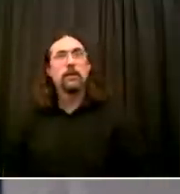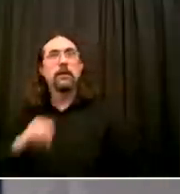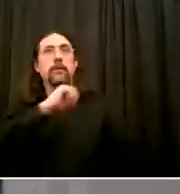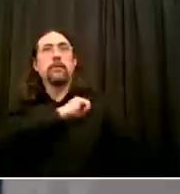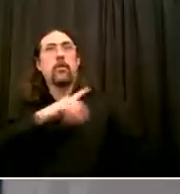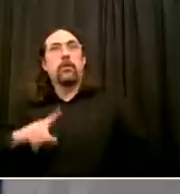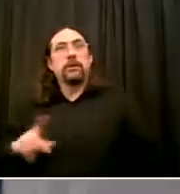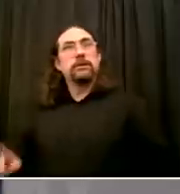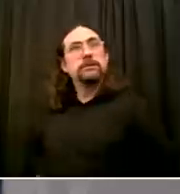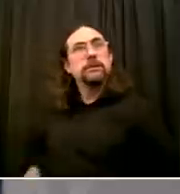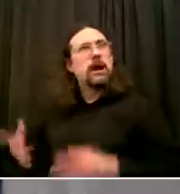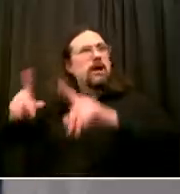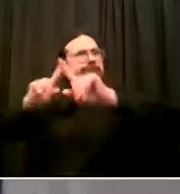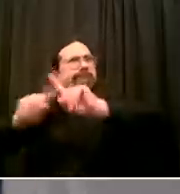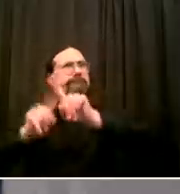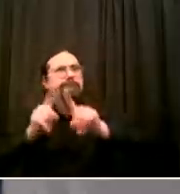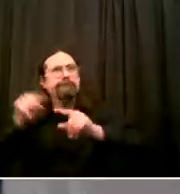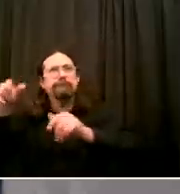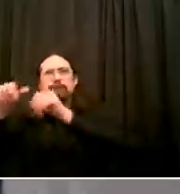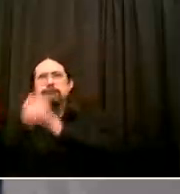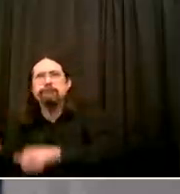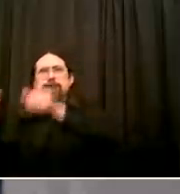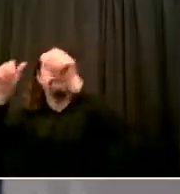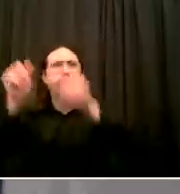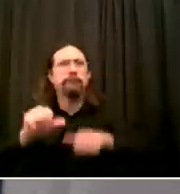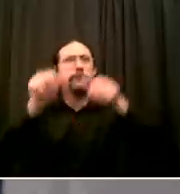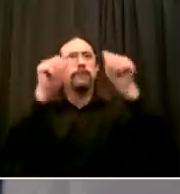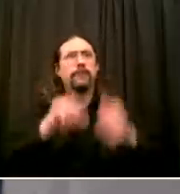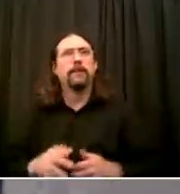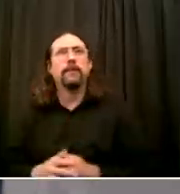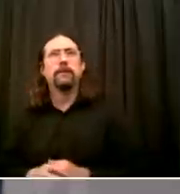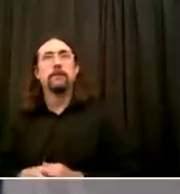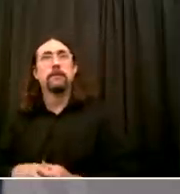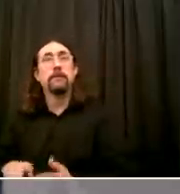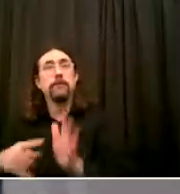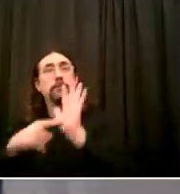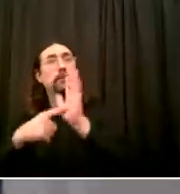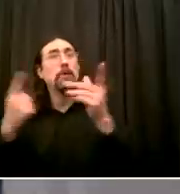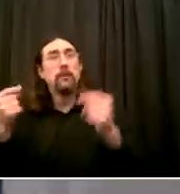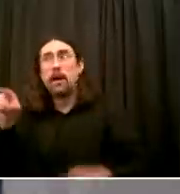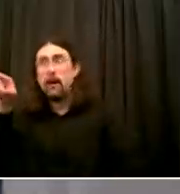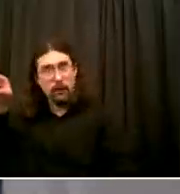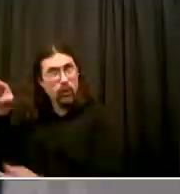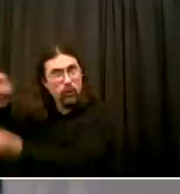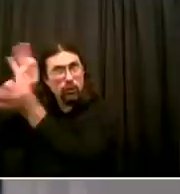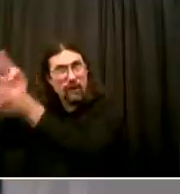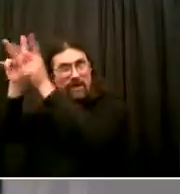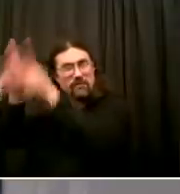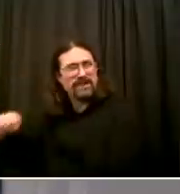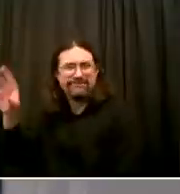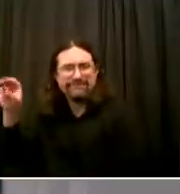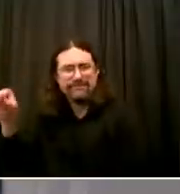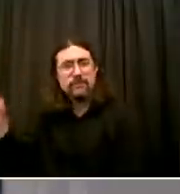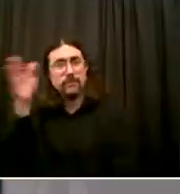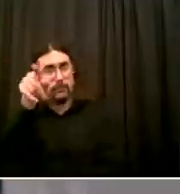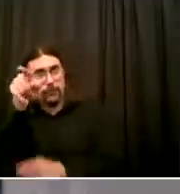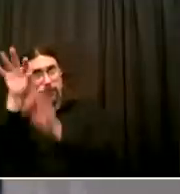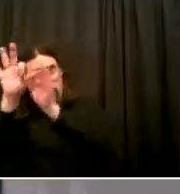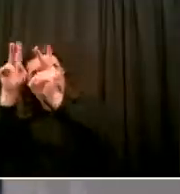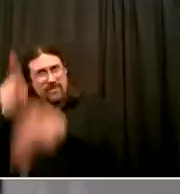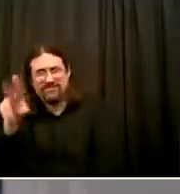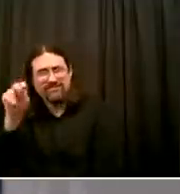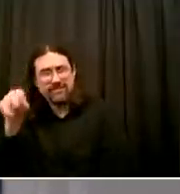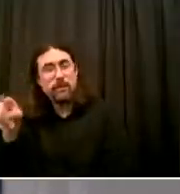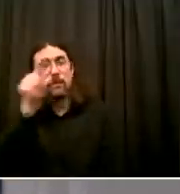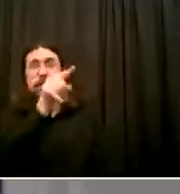makes it great Is that we continue to get better We learn from our mistakes and our weaknesses And that's how we get stronger and more